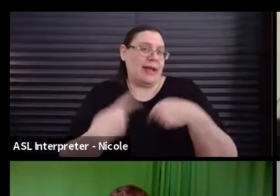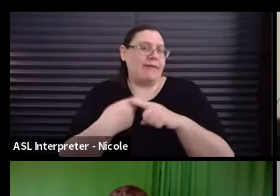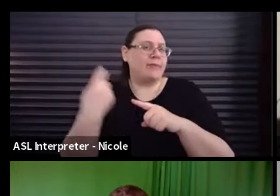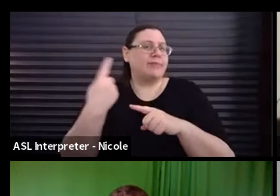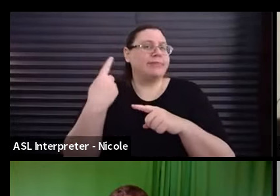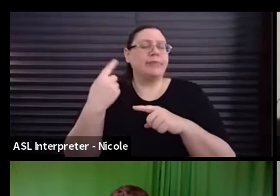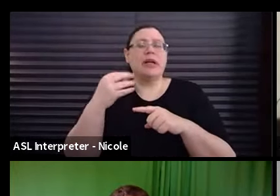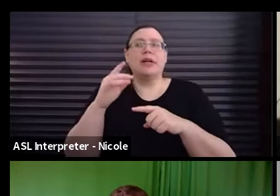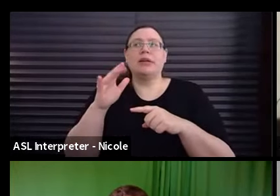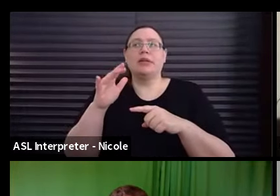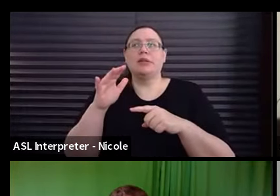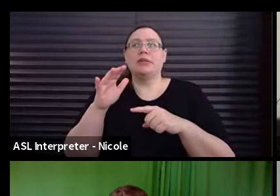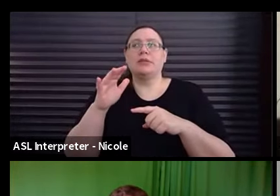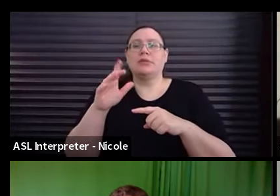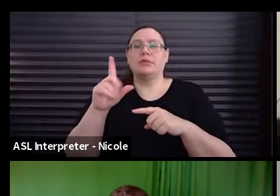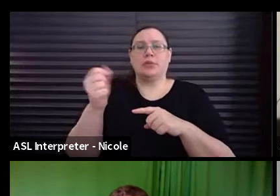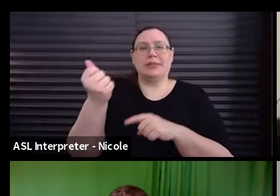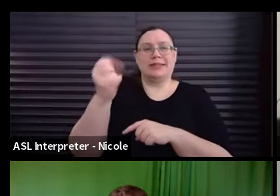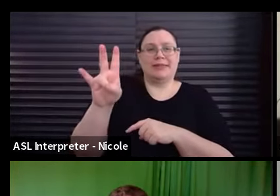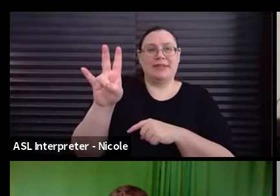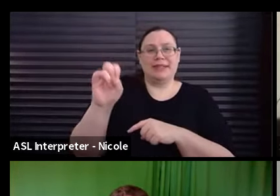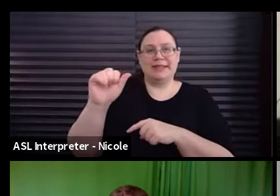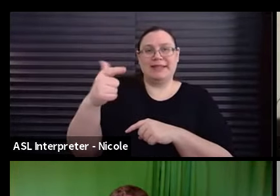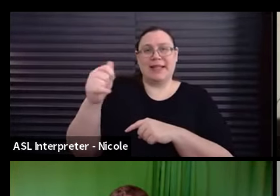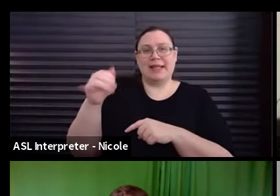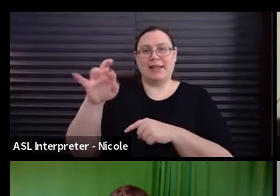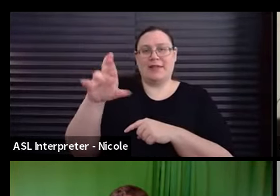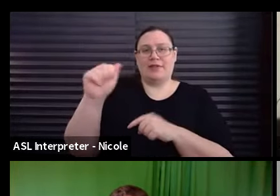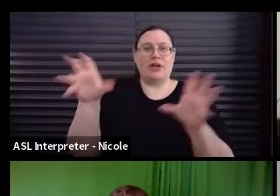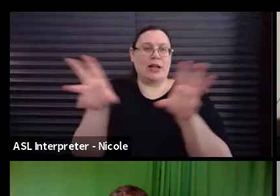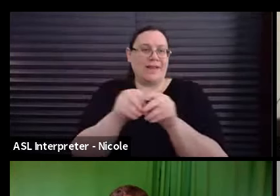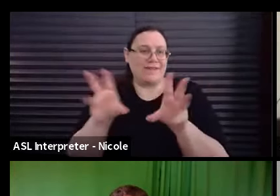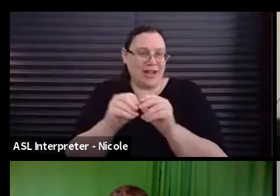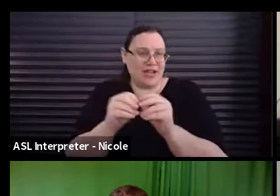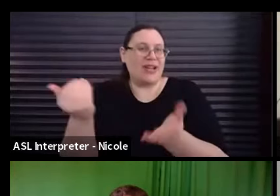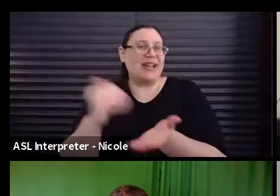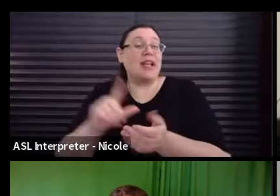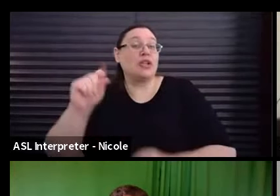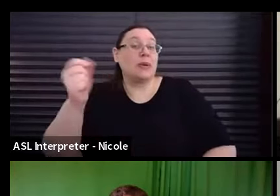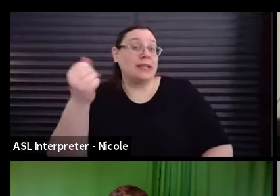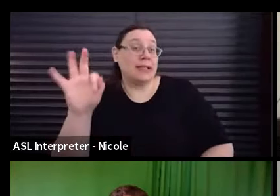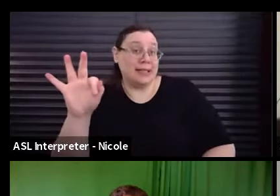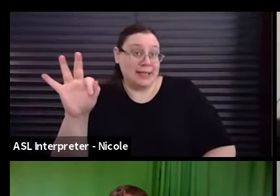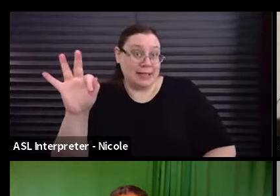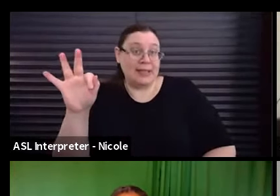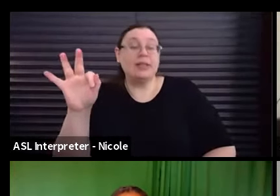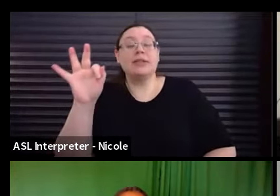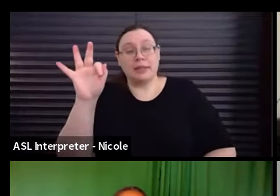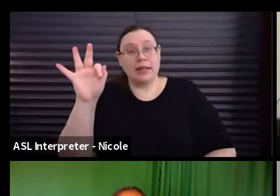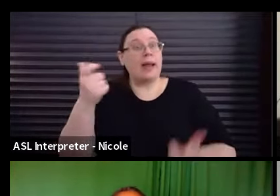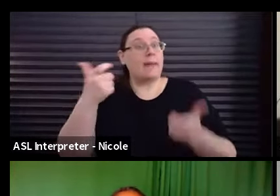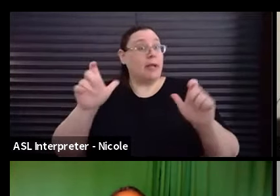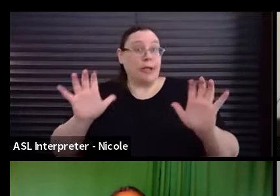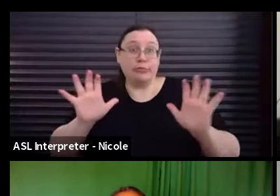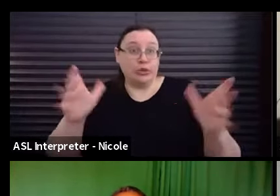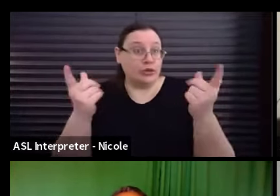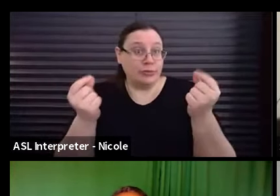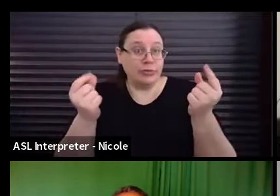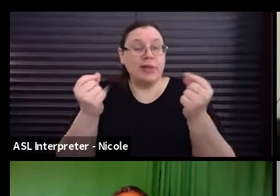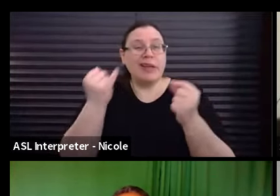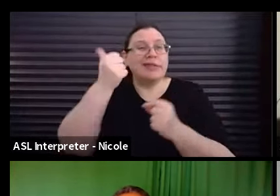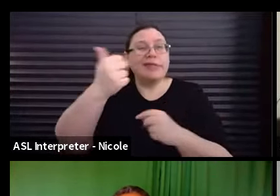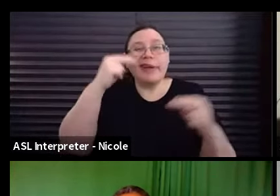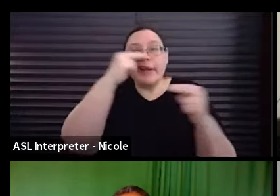the 2017 SAG-AFTRA convention and then again, the 2019. And the big push was, you know, if you're a comedian